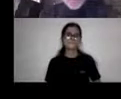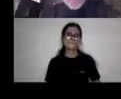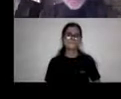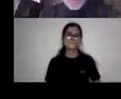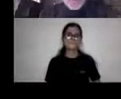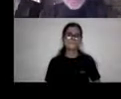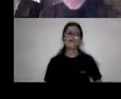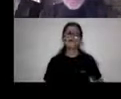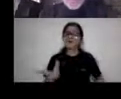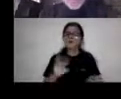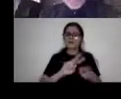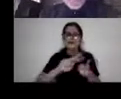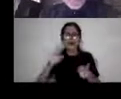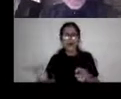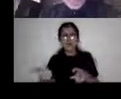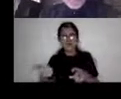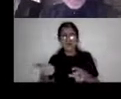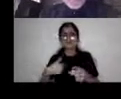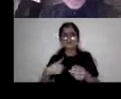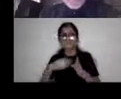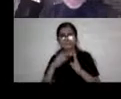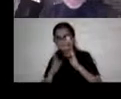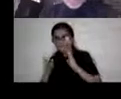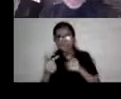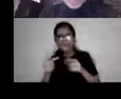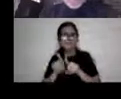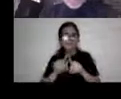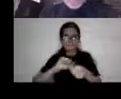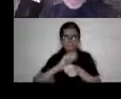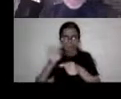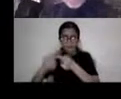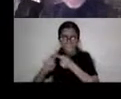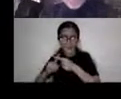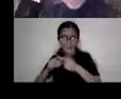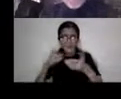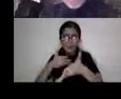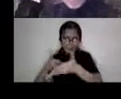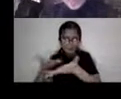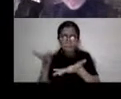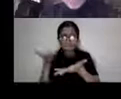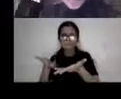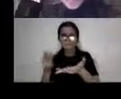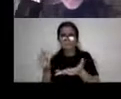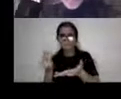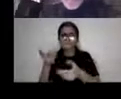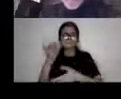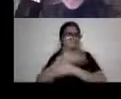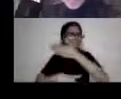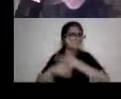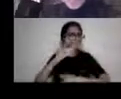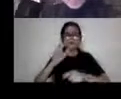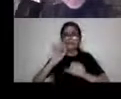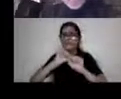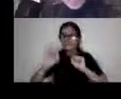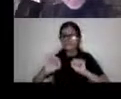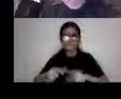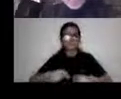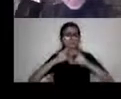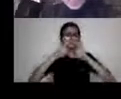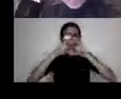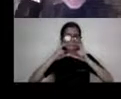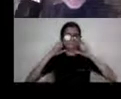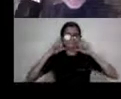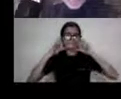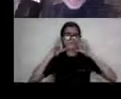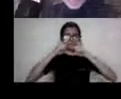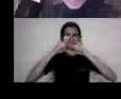and also the other side of the disability in the pandemic is that, uh, um, some people with disabilities can't wear masks, for example, uh, they may